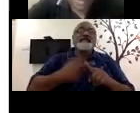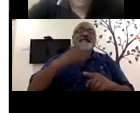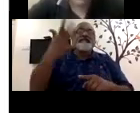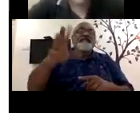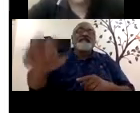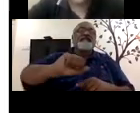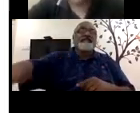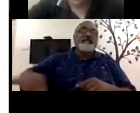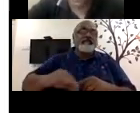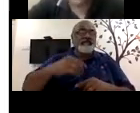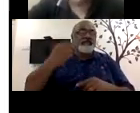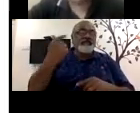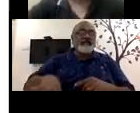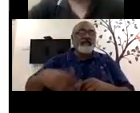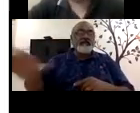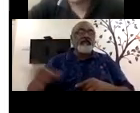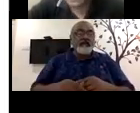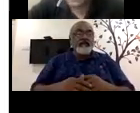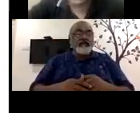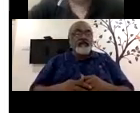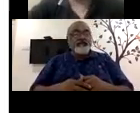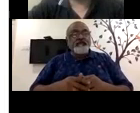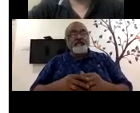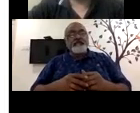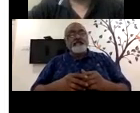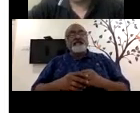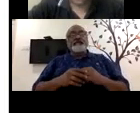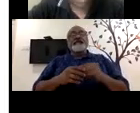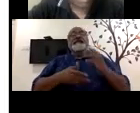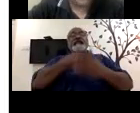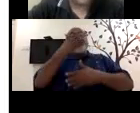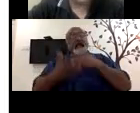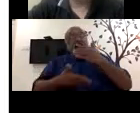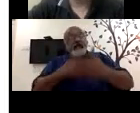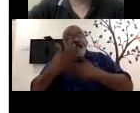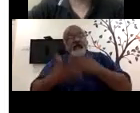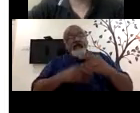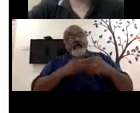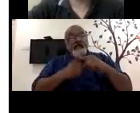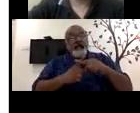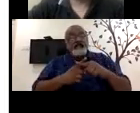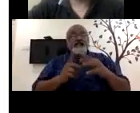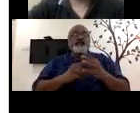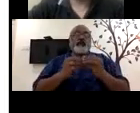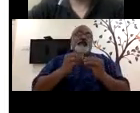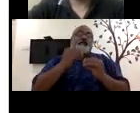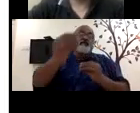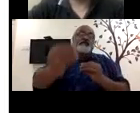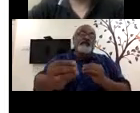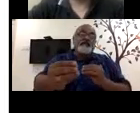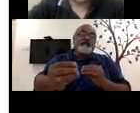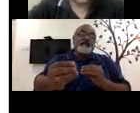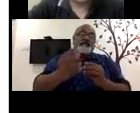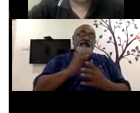better is one is called a train and hire model. I will talk a little bit deeper about it and an internship